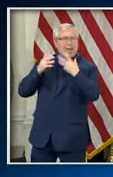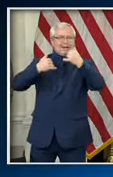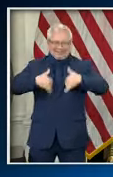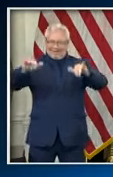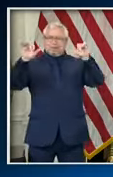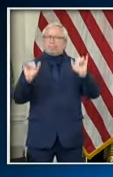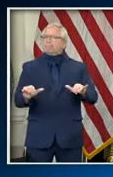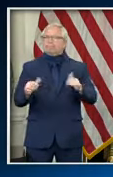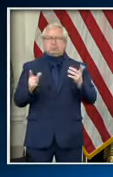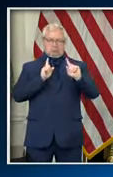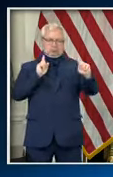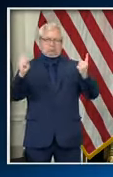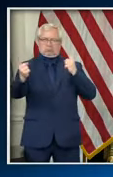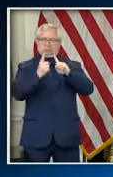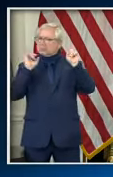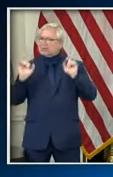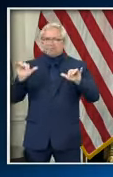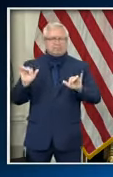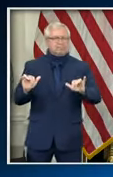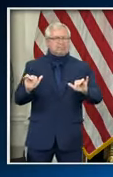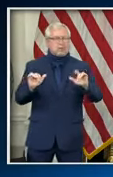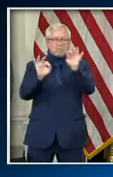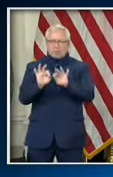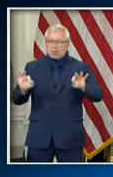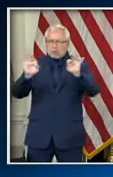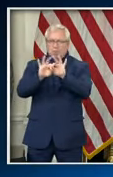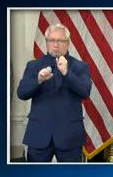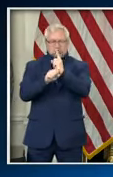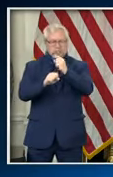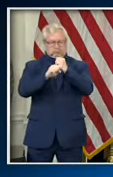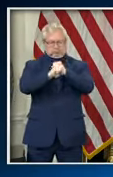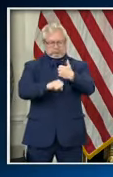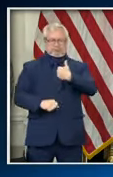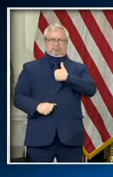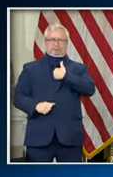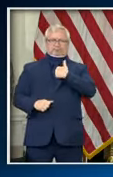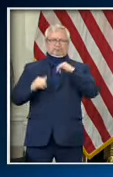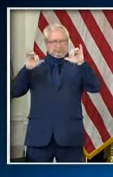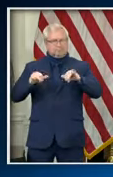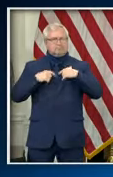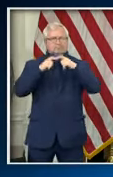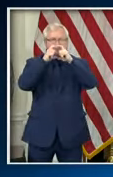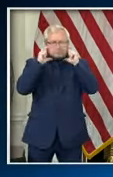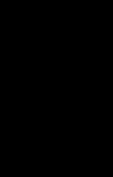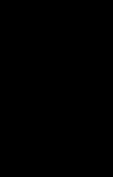continue to take actions to keep yourself and your fellow Marylanders safe